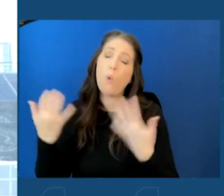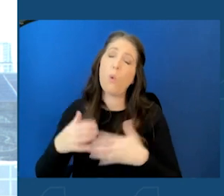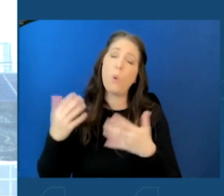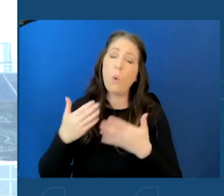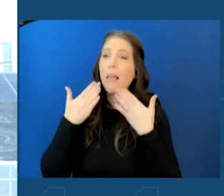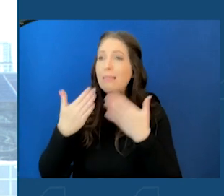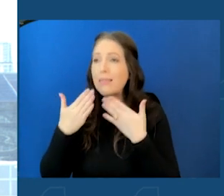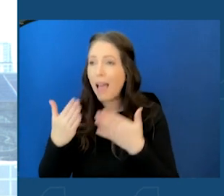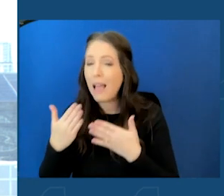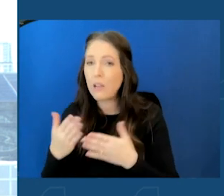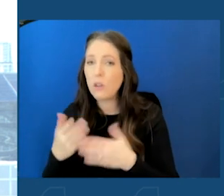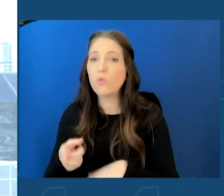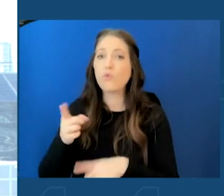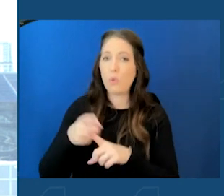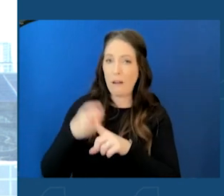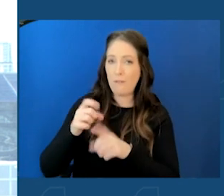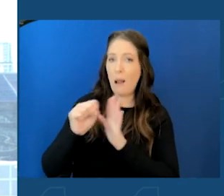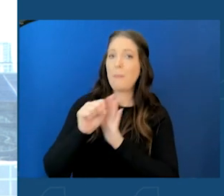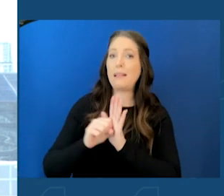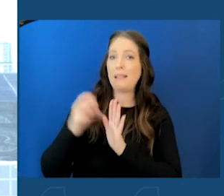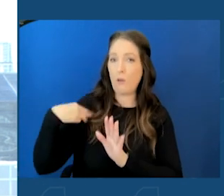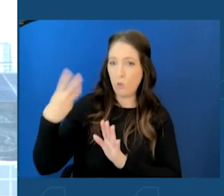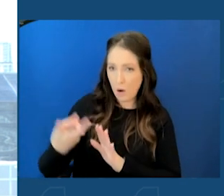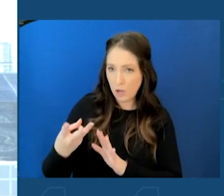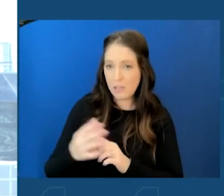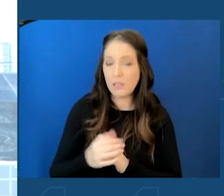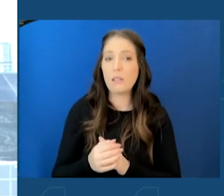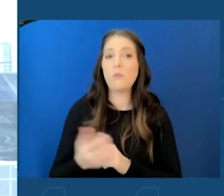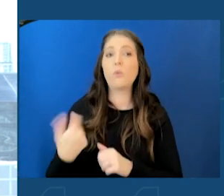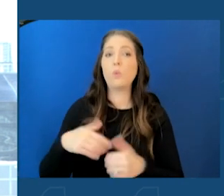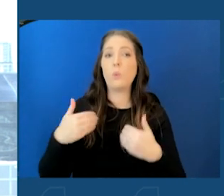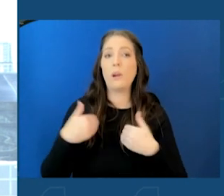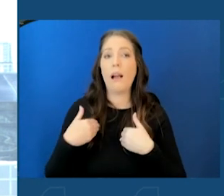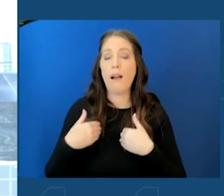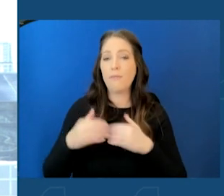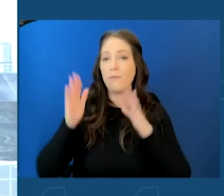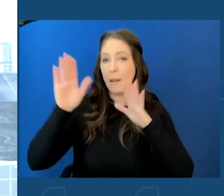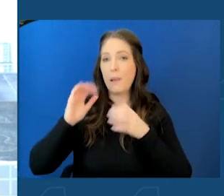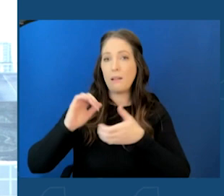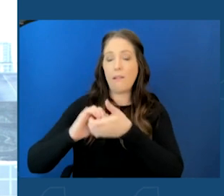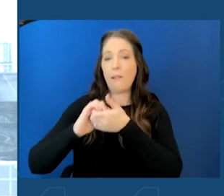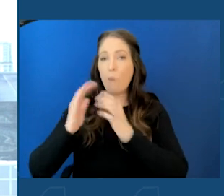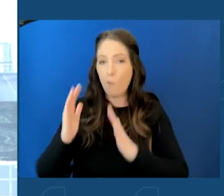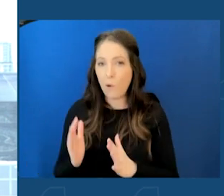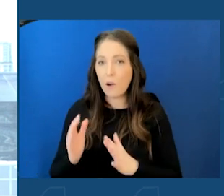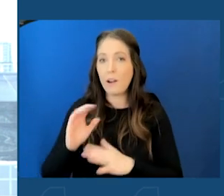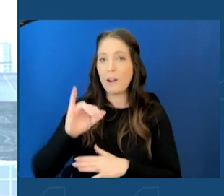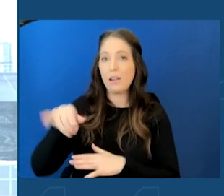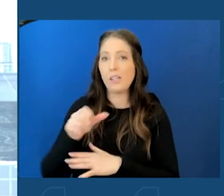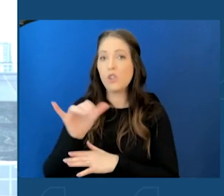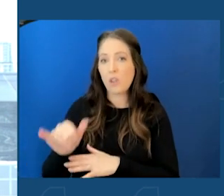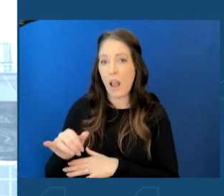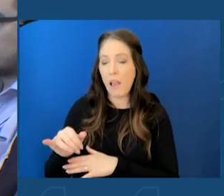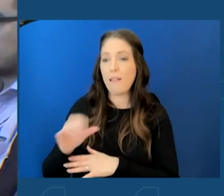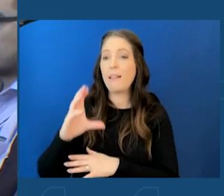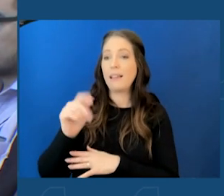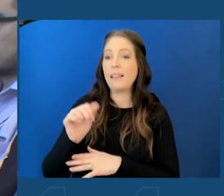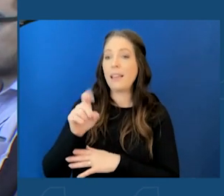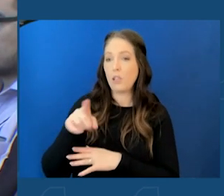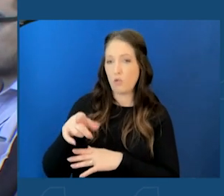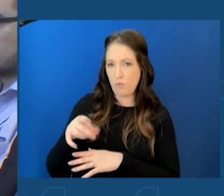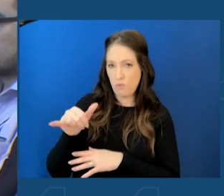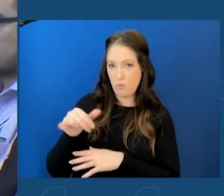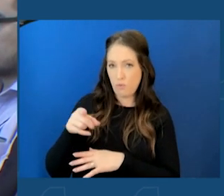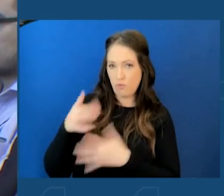Washington. And Kathy and I have a great colleague, Jay Inslee, who Casey worked for, who's another example of a